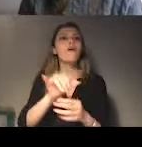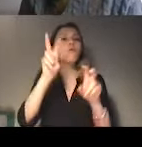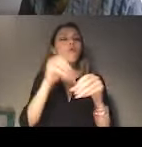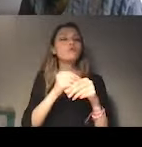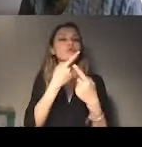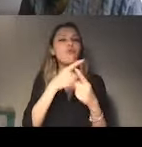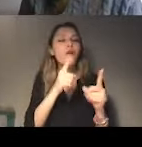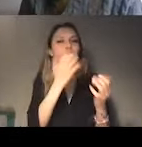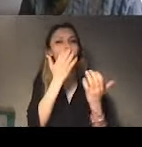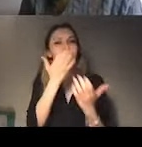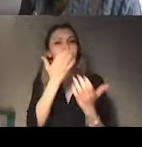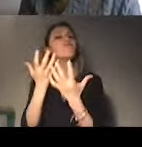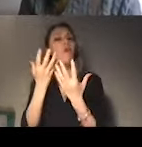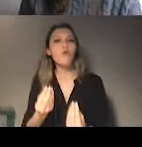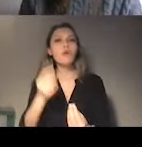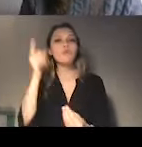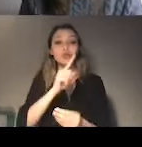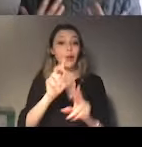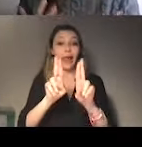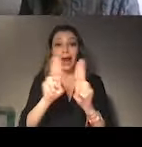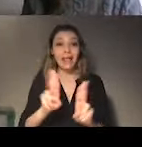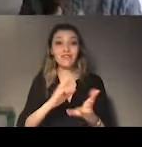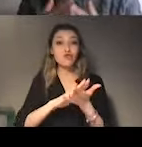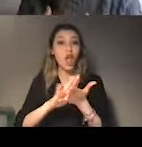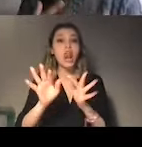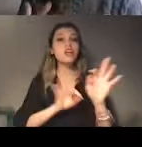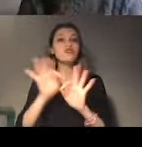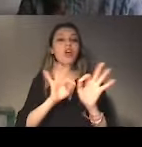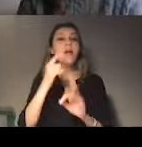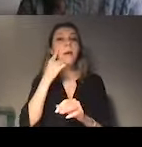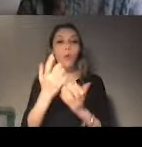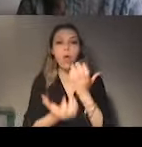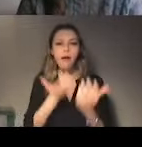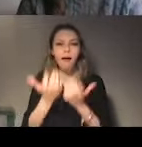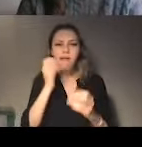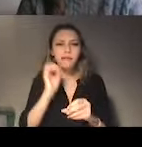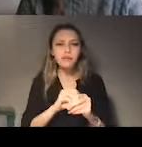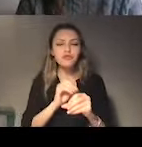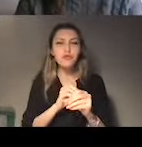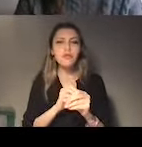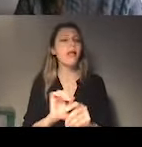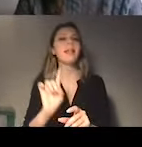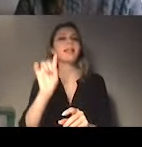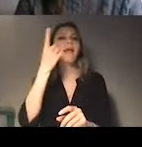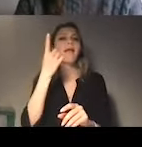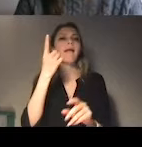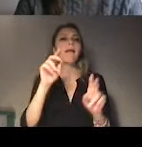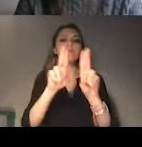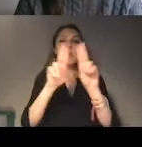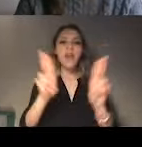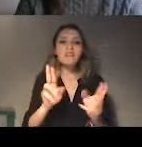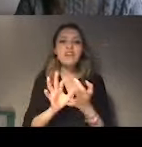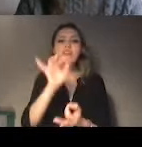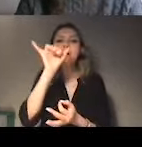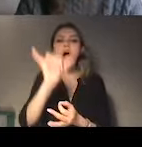is composed not only on the universal declaration of human rights, but also